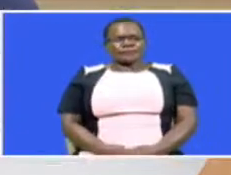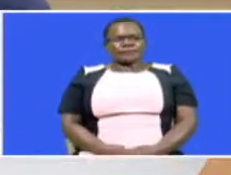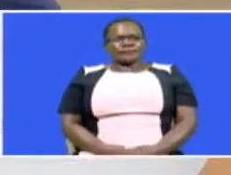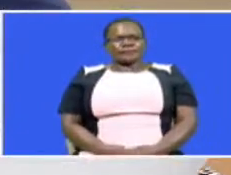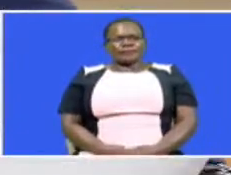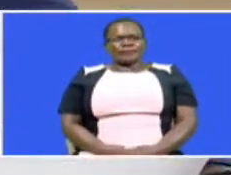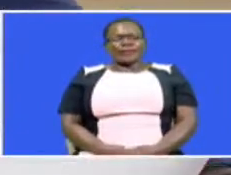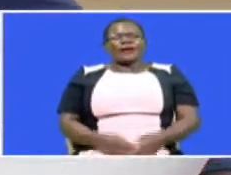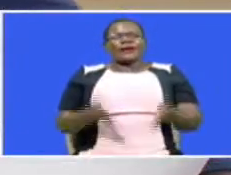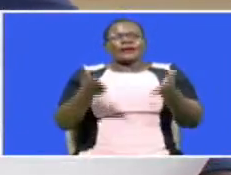Away from that, let's take you out of...